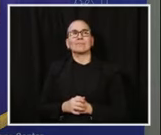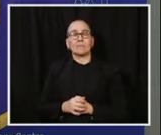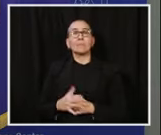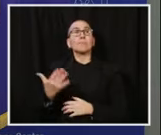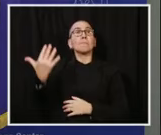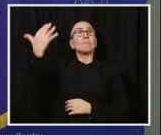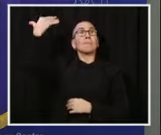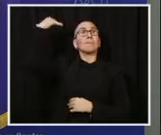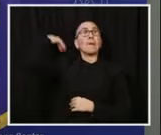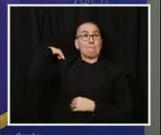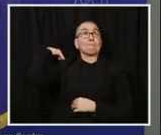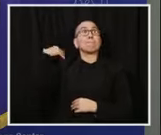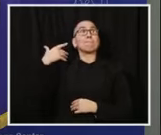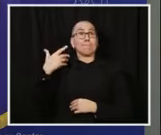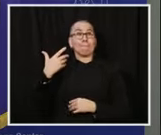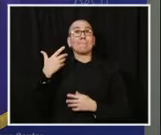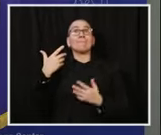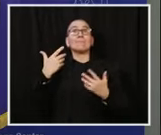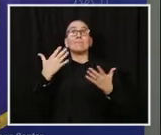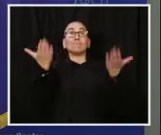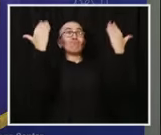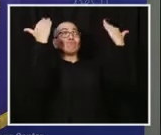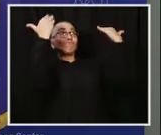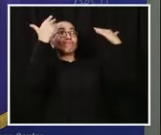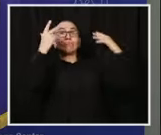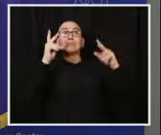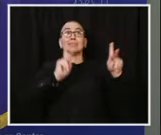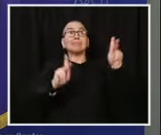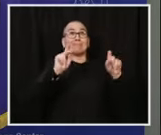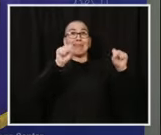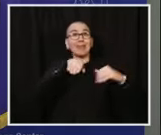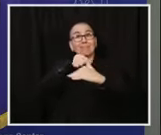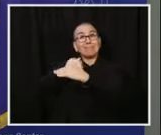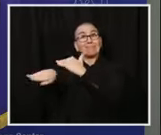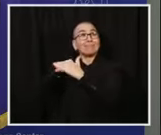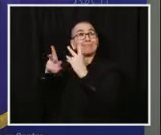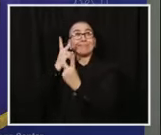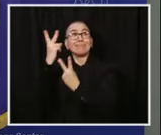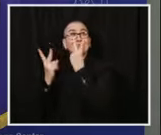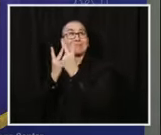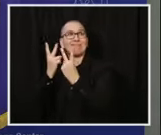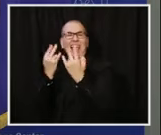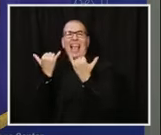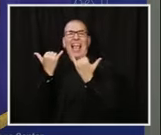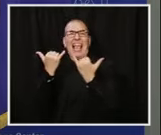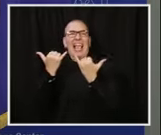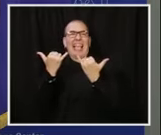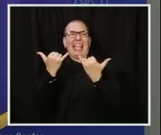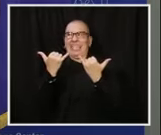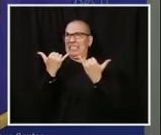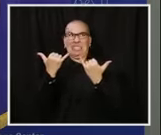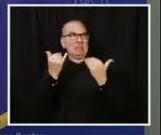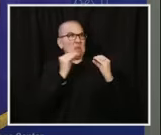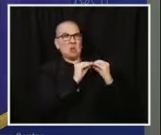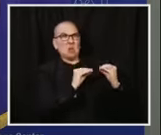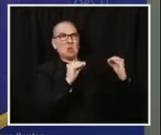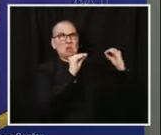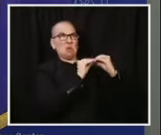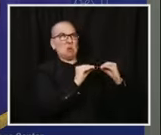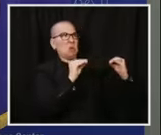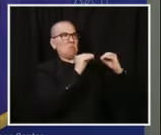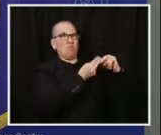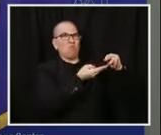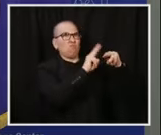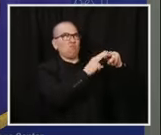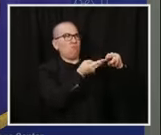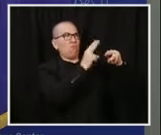Unfortunately, with the dramatic community spread, we had to dial back a little bit